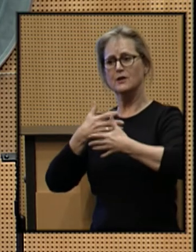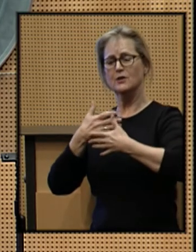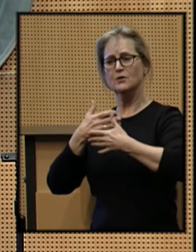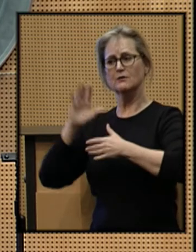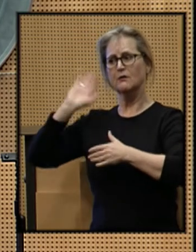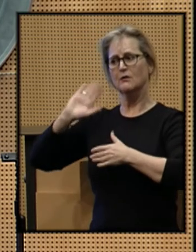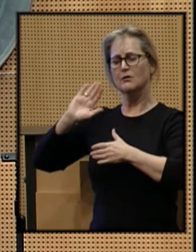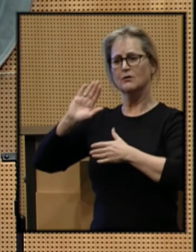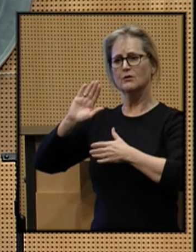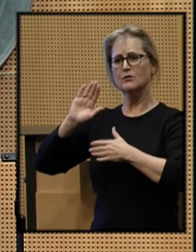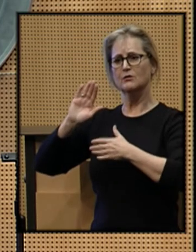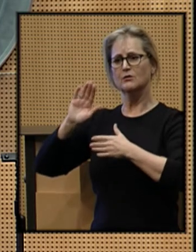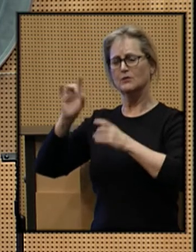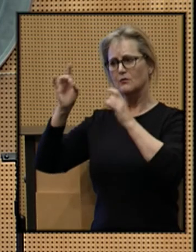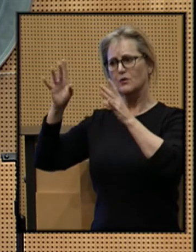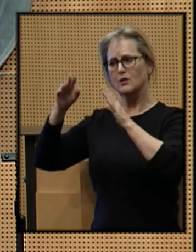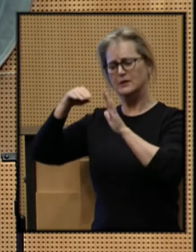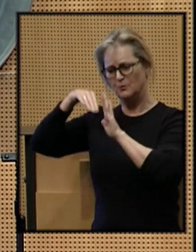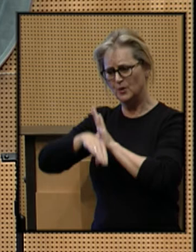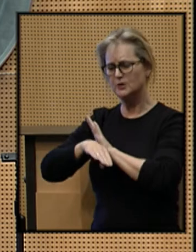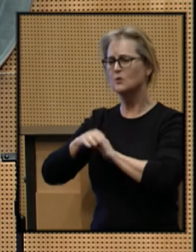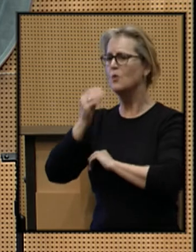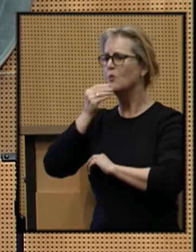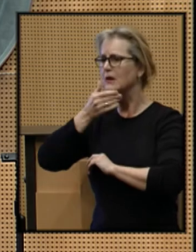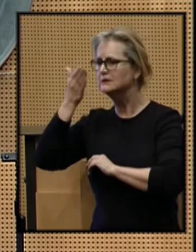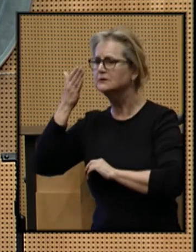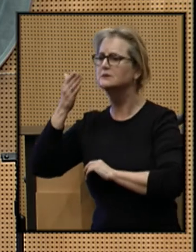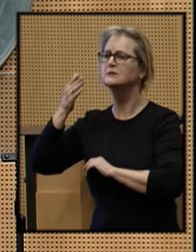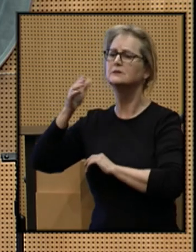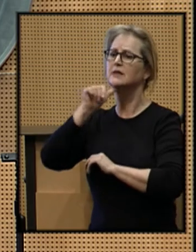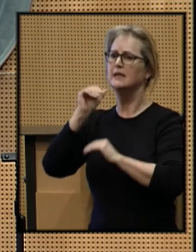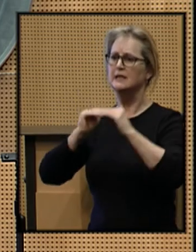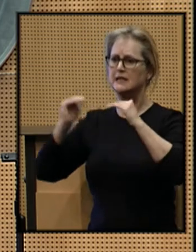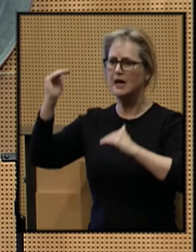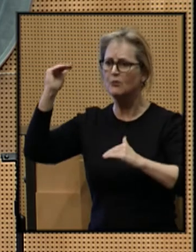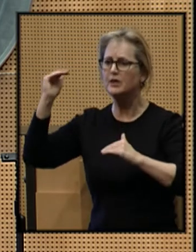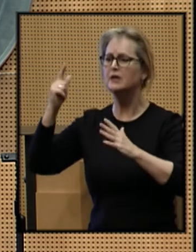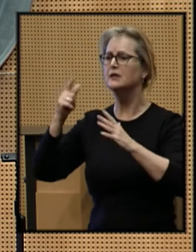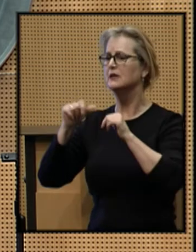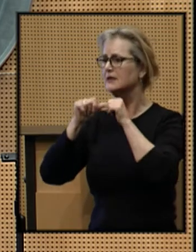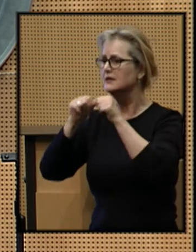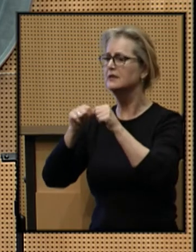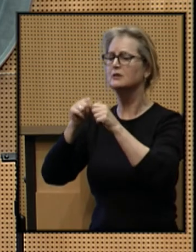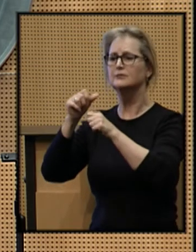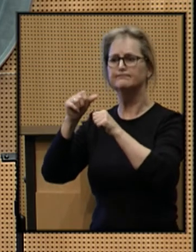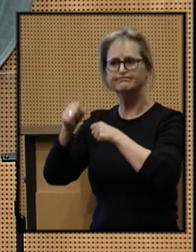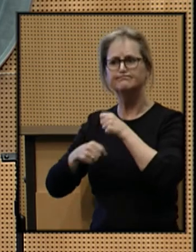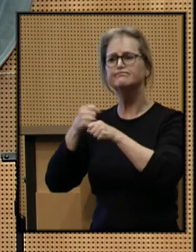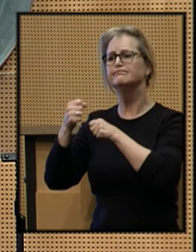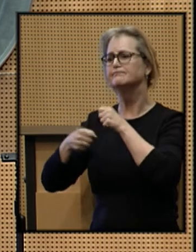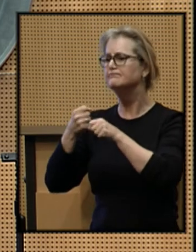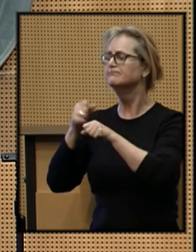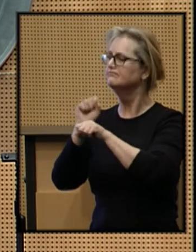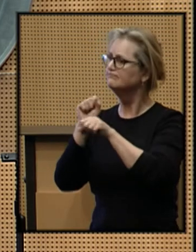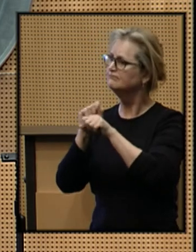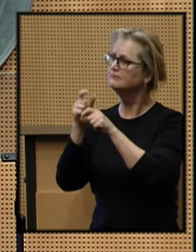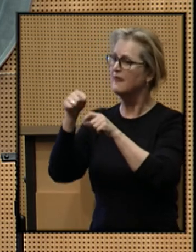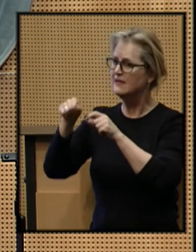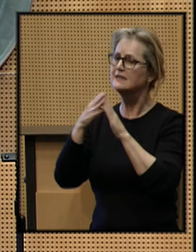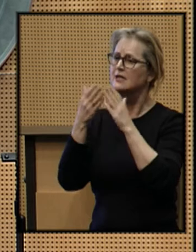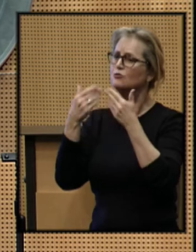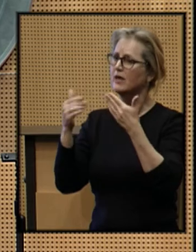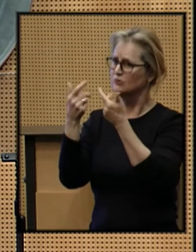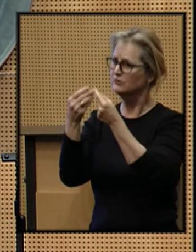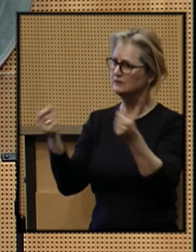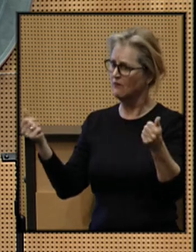Depression as issues of homelessness and inequity continue despite decades of efforts on the part of this city